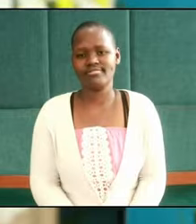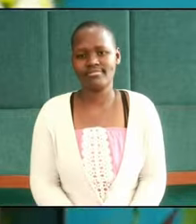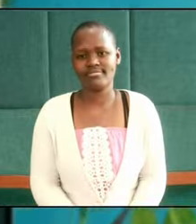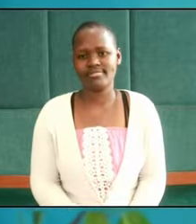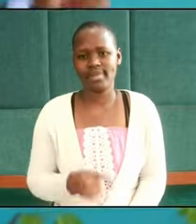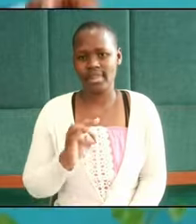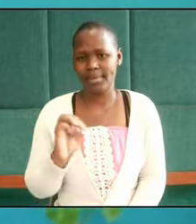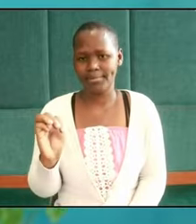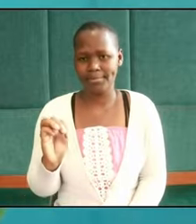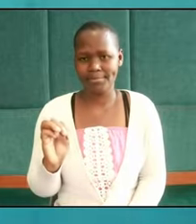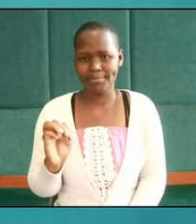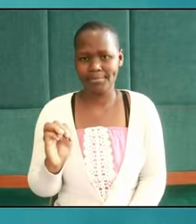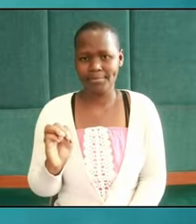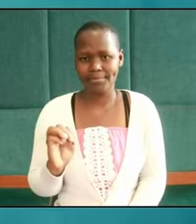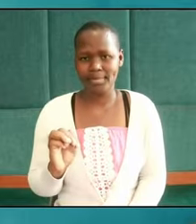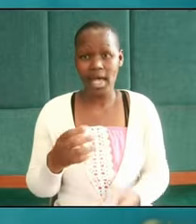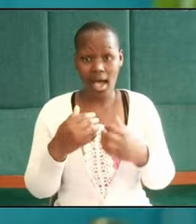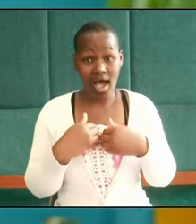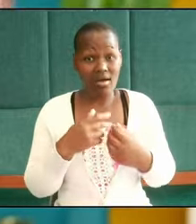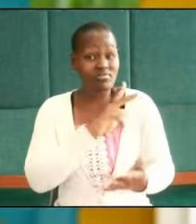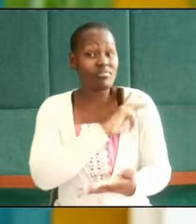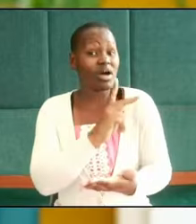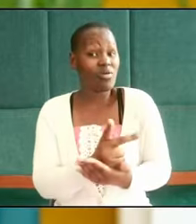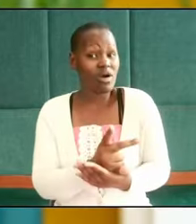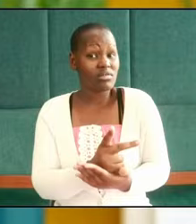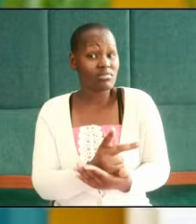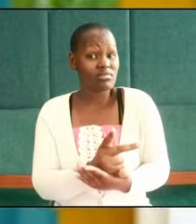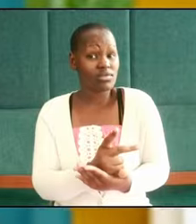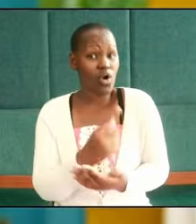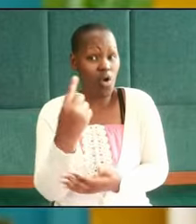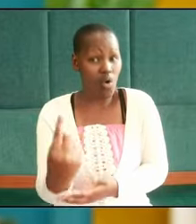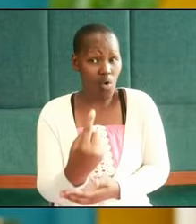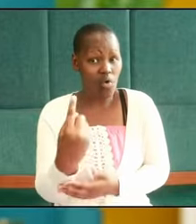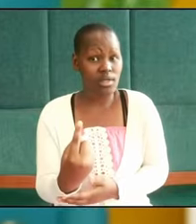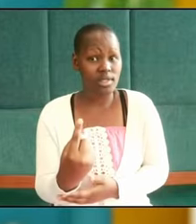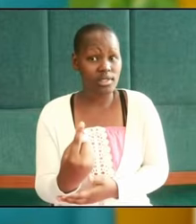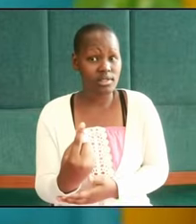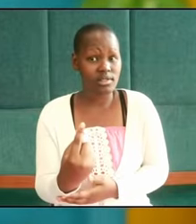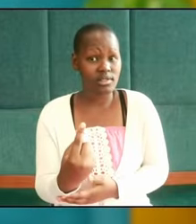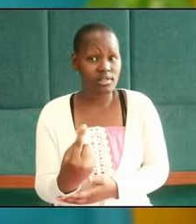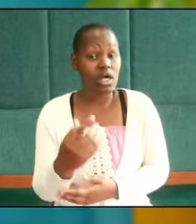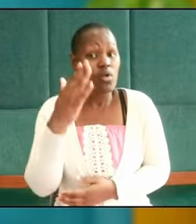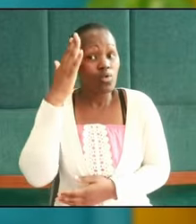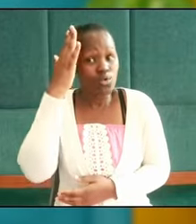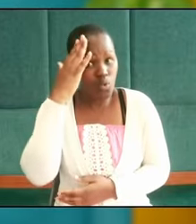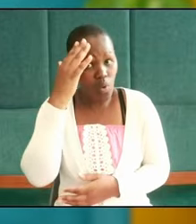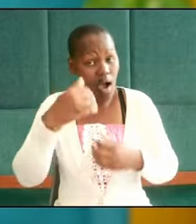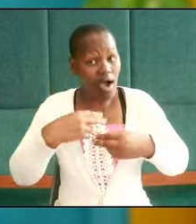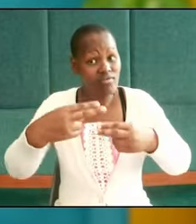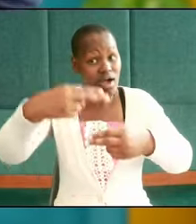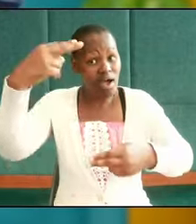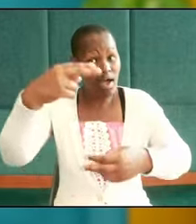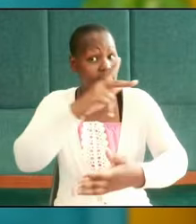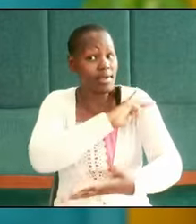there is periling power and the only severity is to know that there is a higher